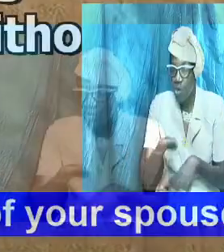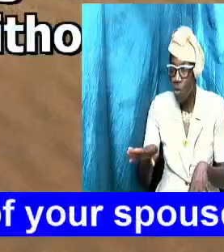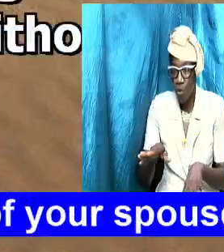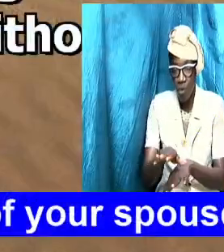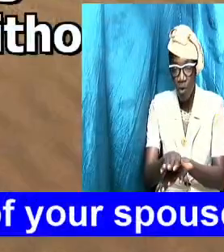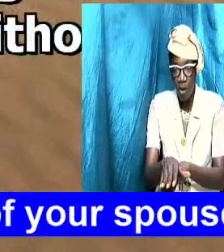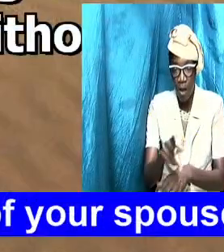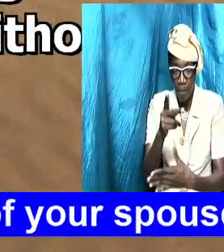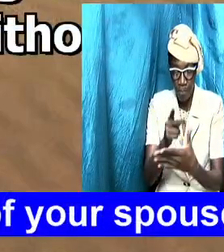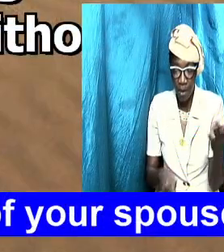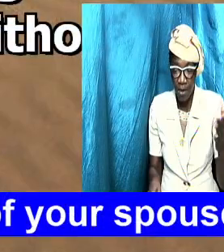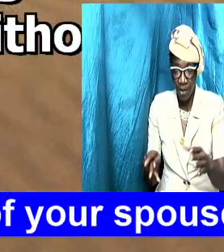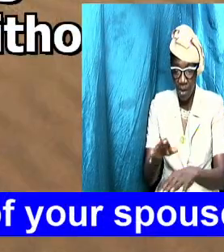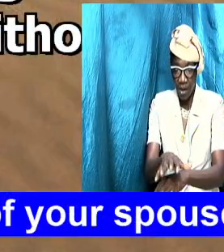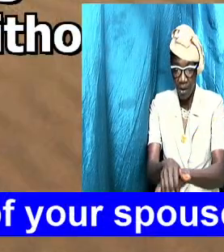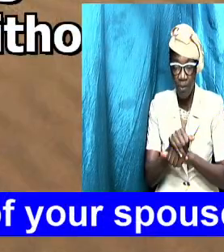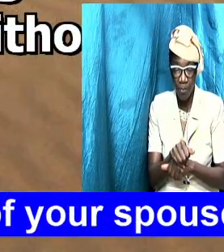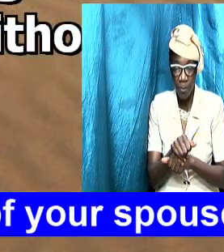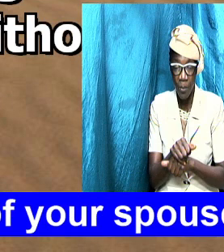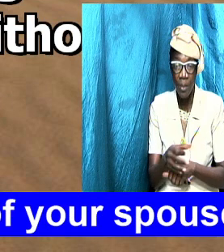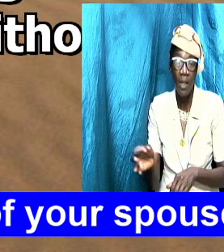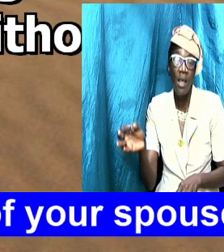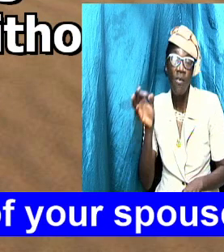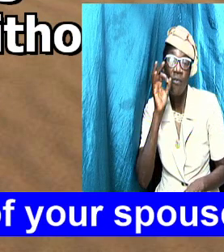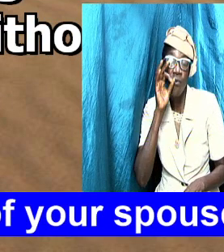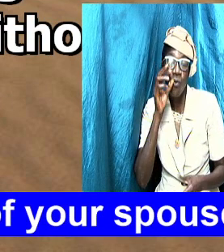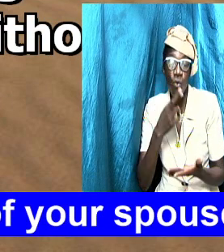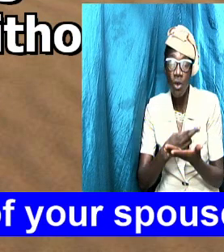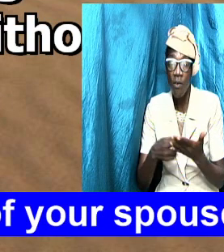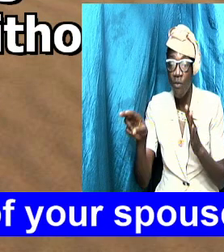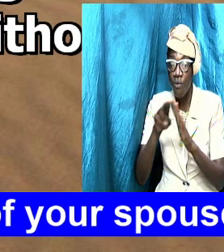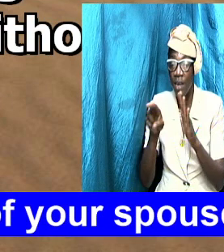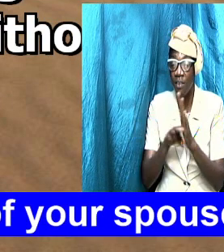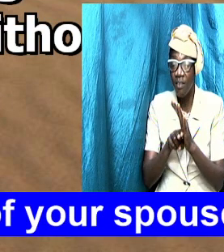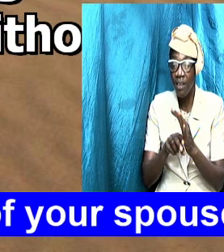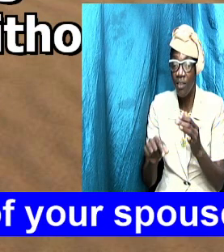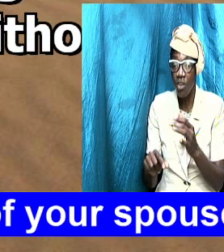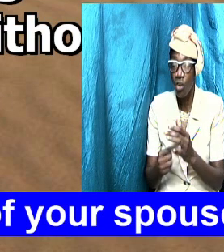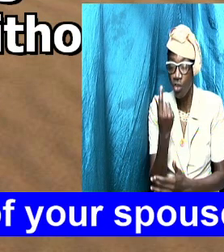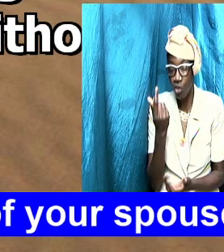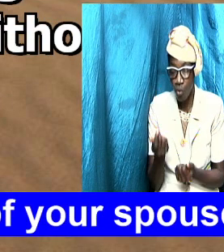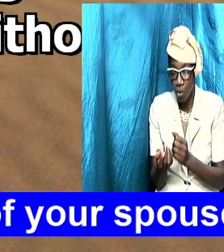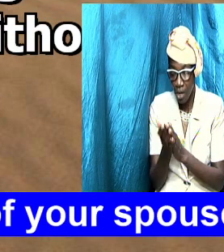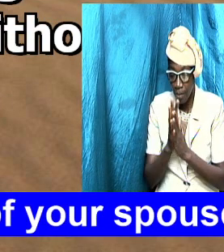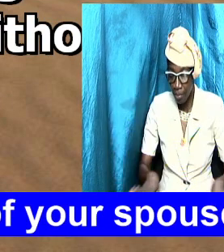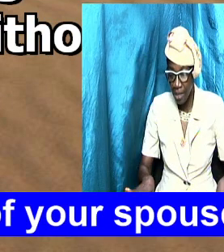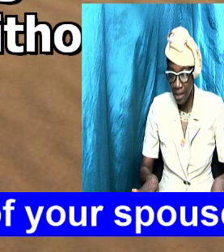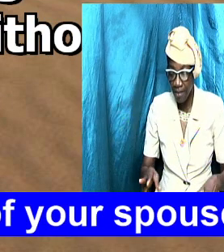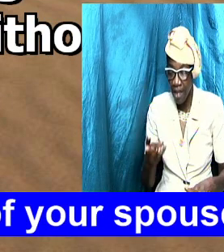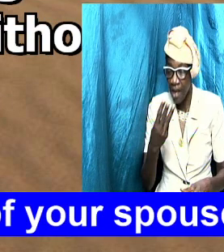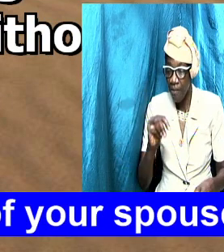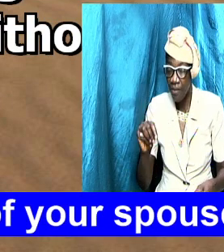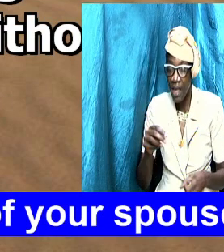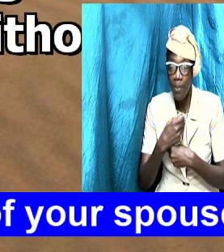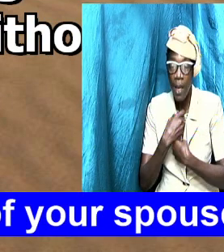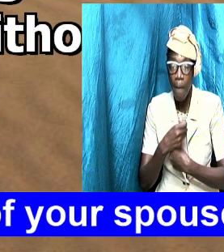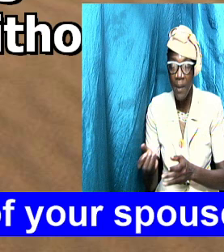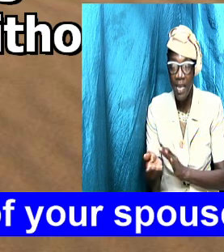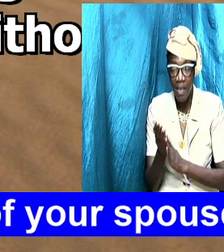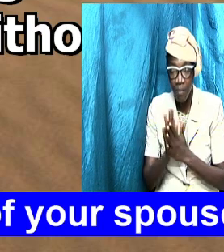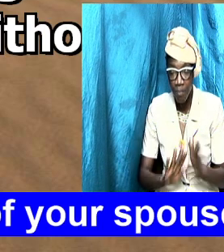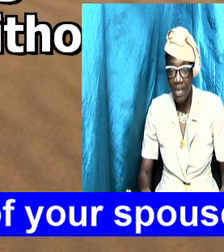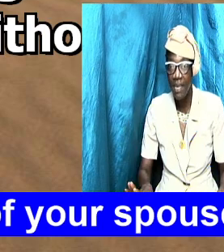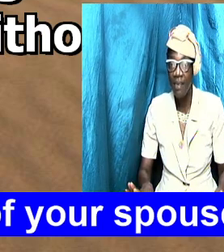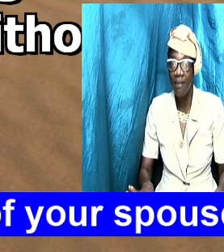and the fruit of righteousness is sown in peace of them that make peace this is James chapter 3